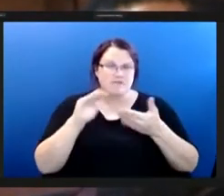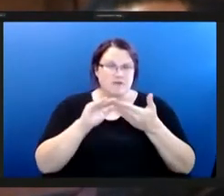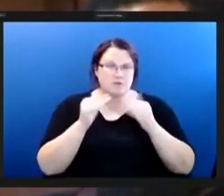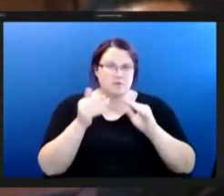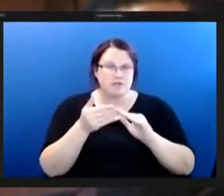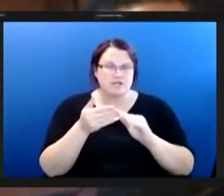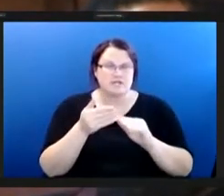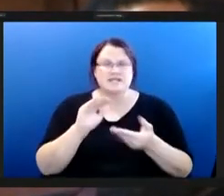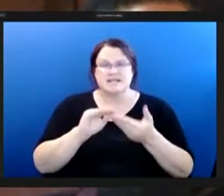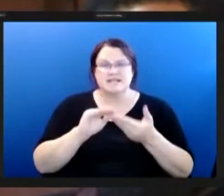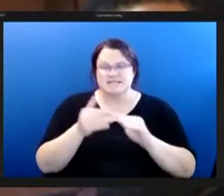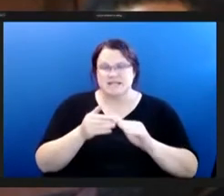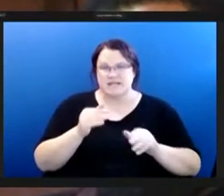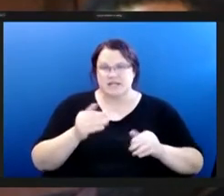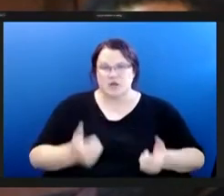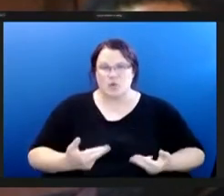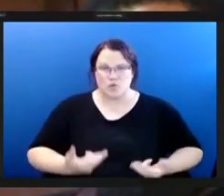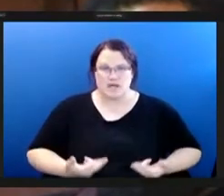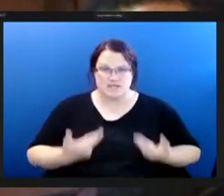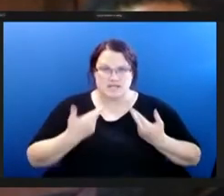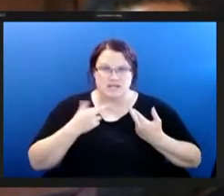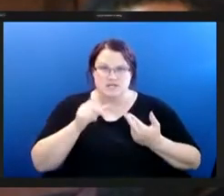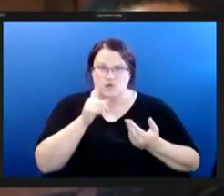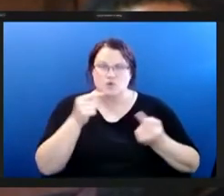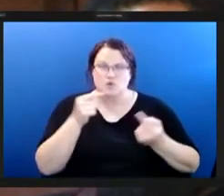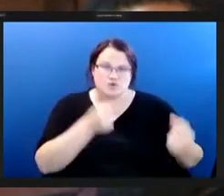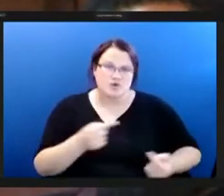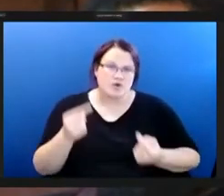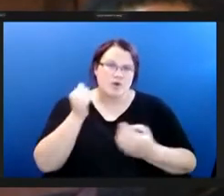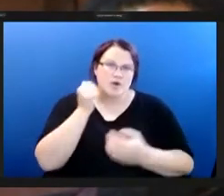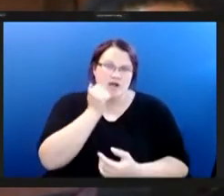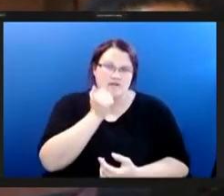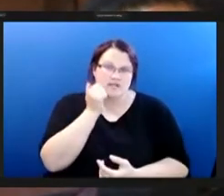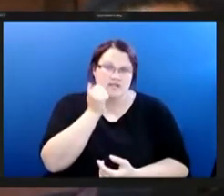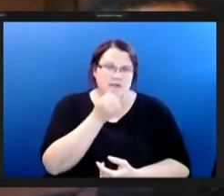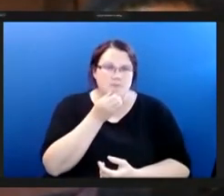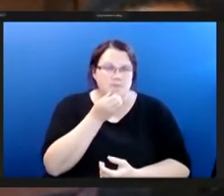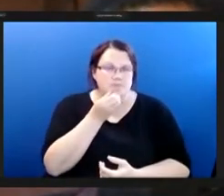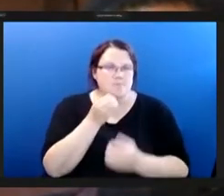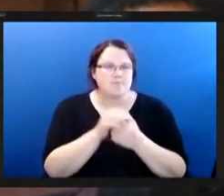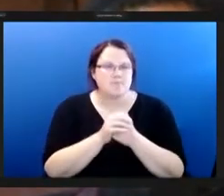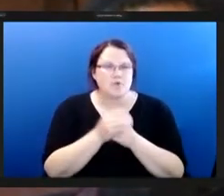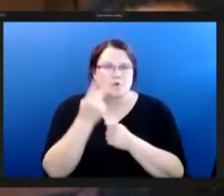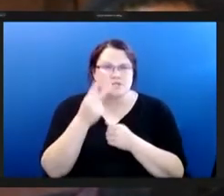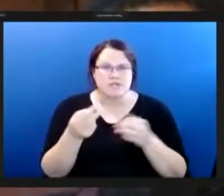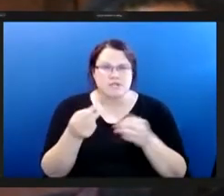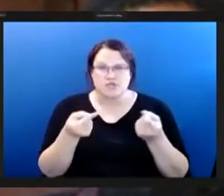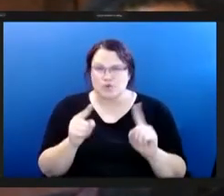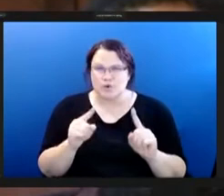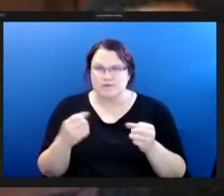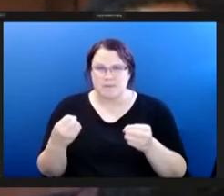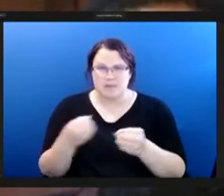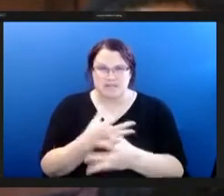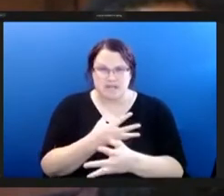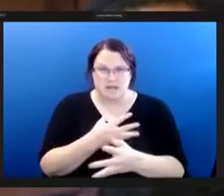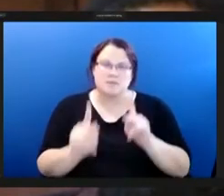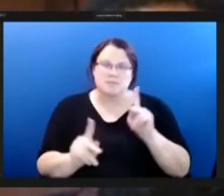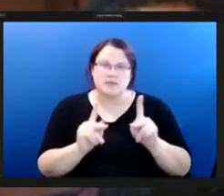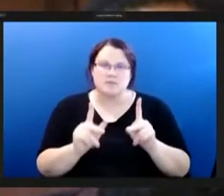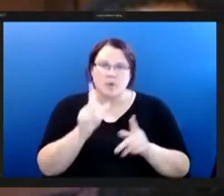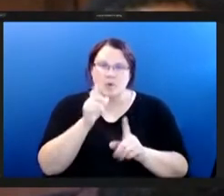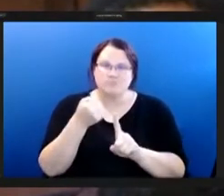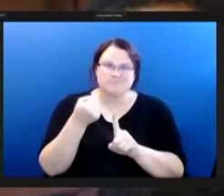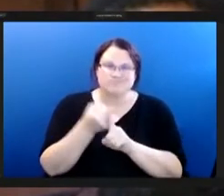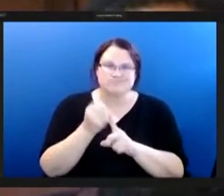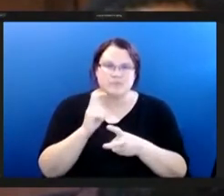residents who struggle daily to make ends meet we also have seen during the pandemic that those who were hardest hit are